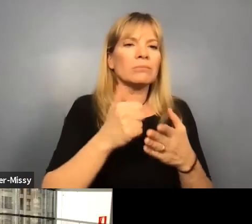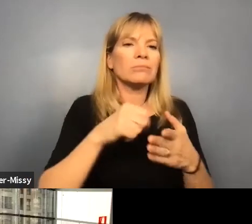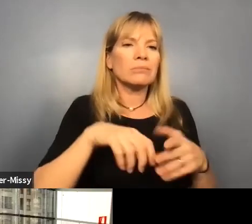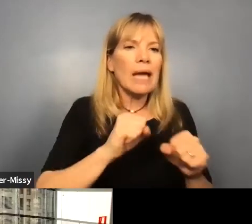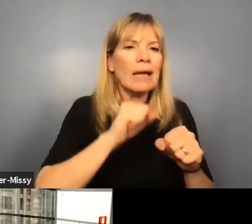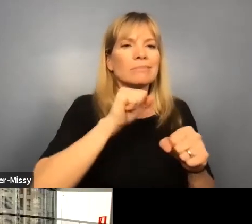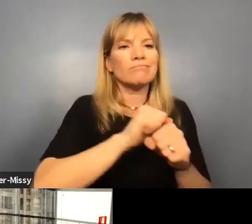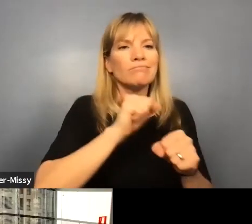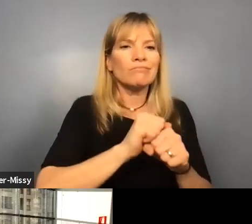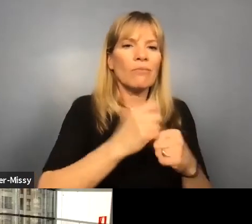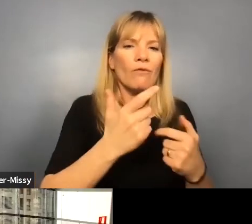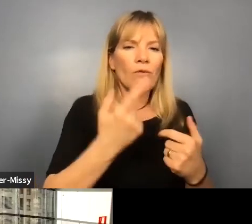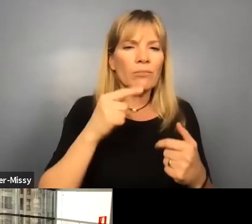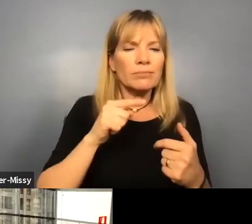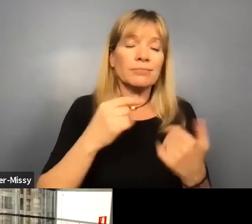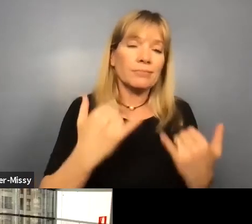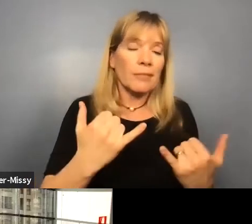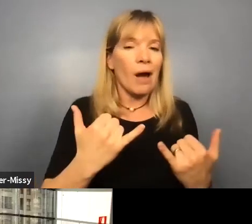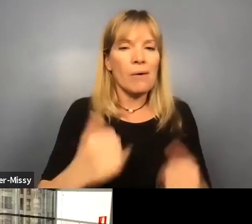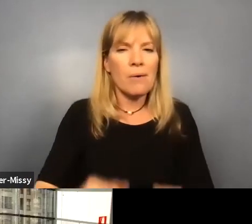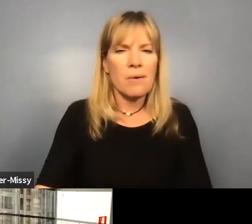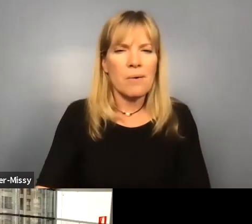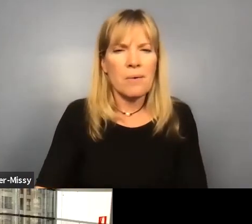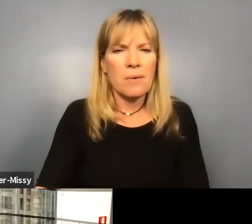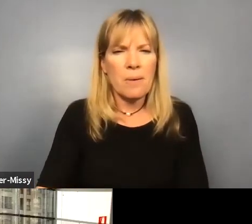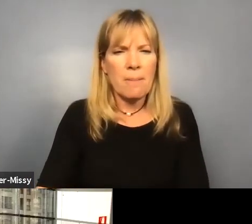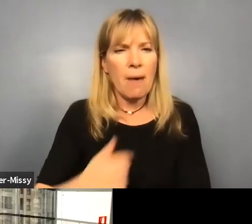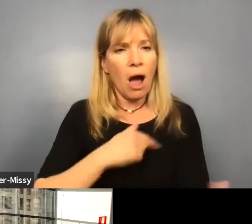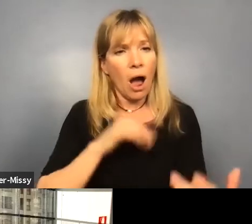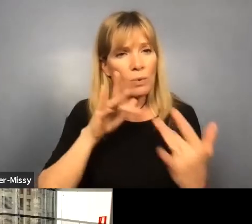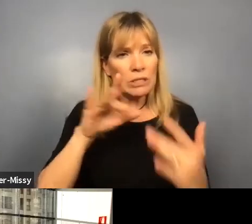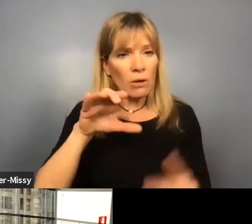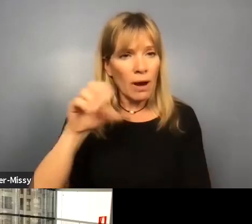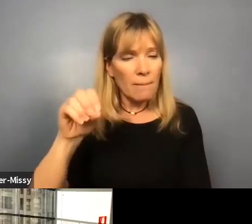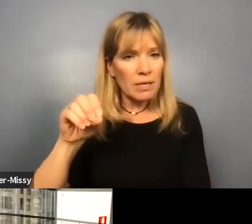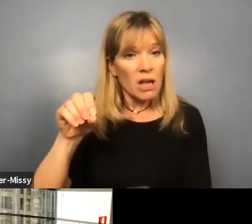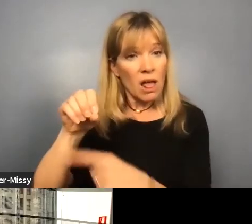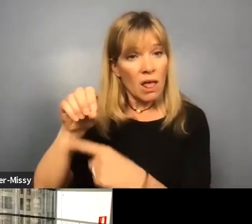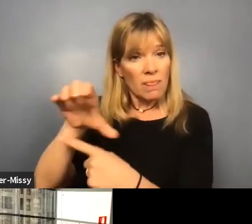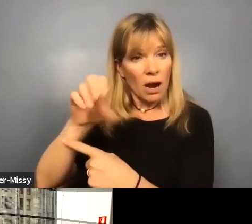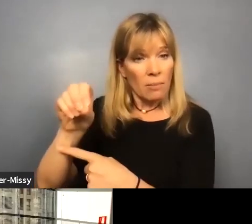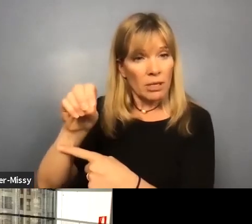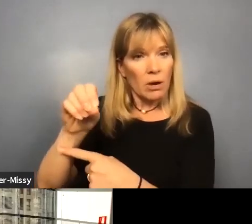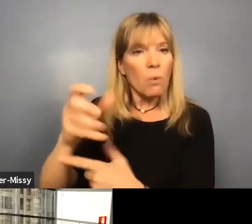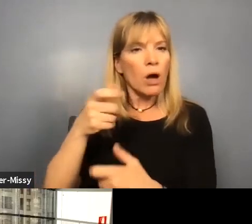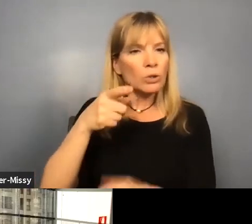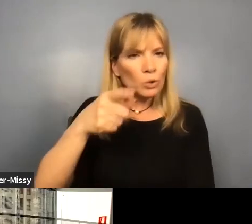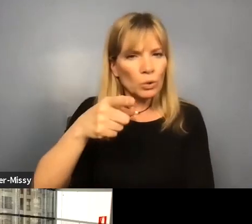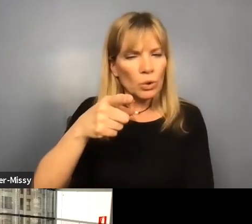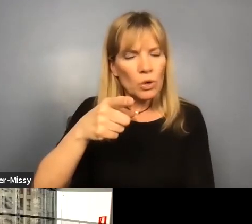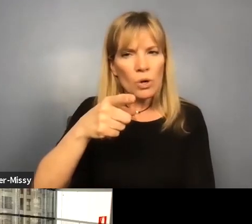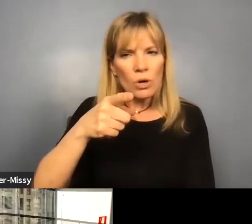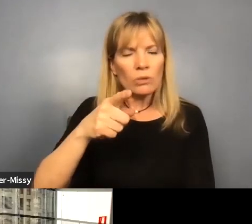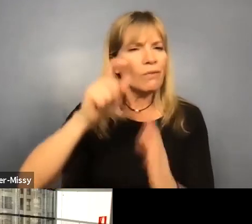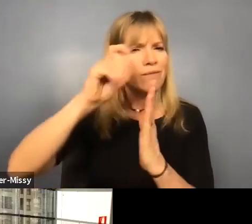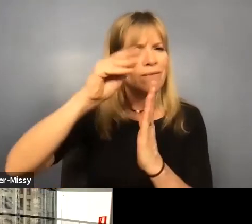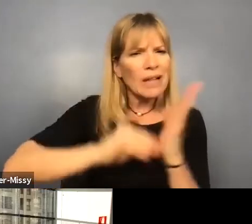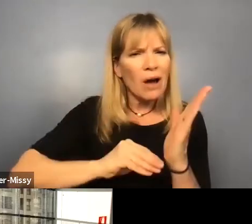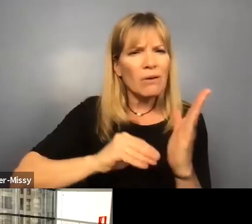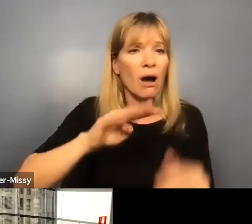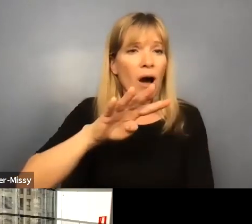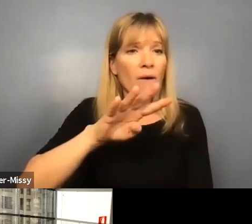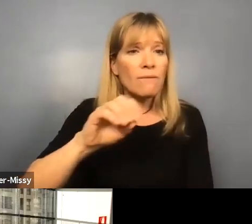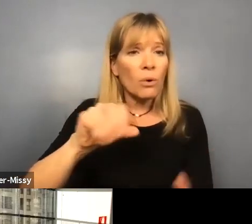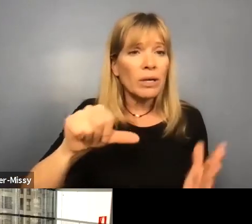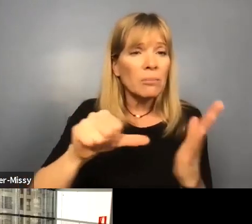Now I reached out to the company. The company wants you to fill out a 40 page,